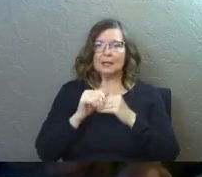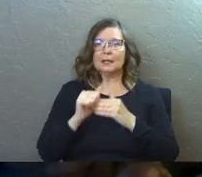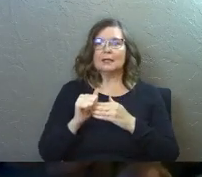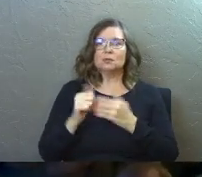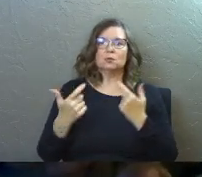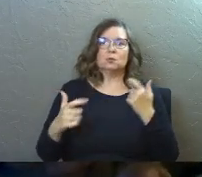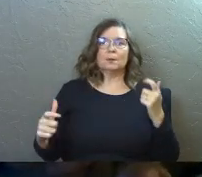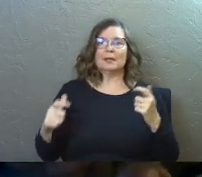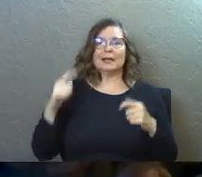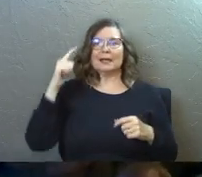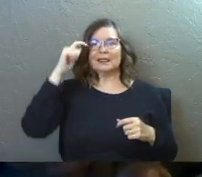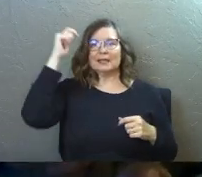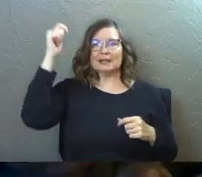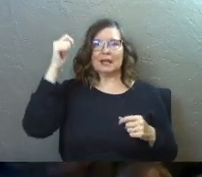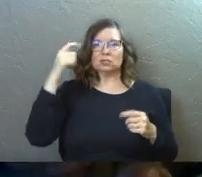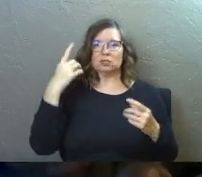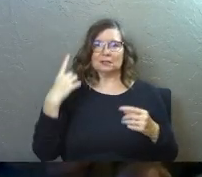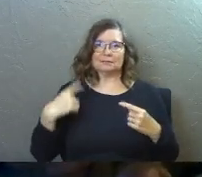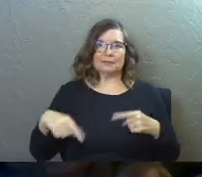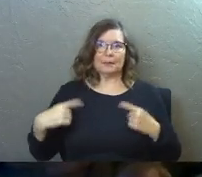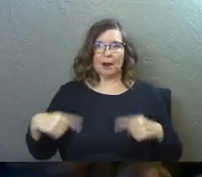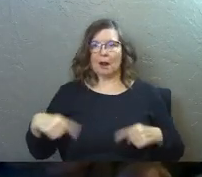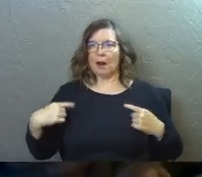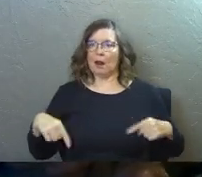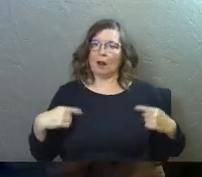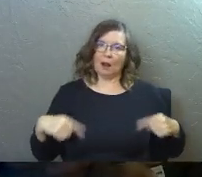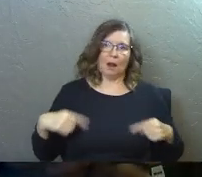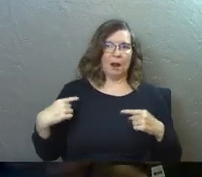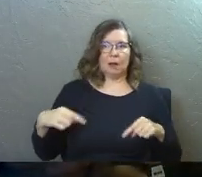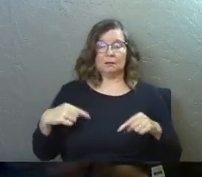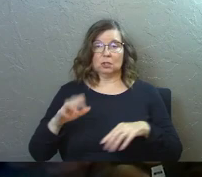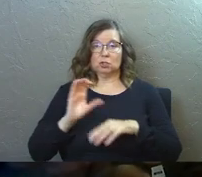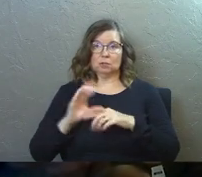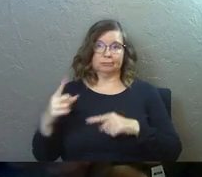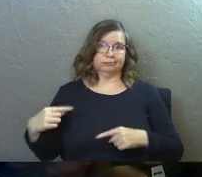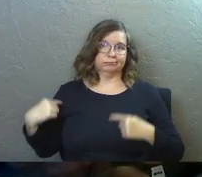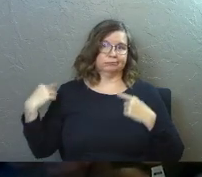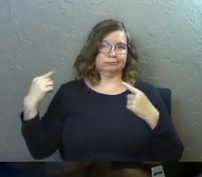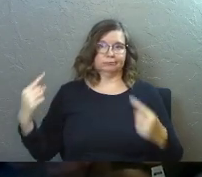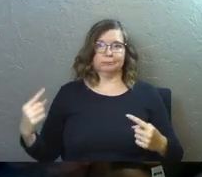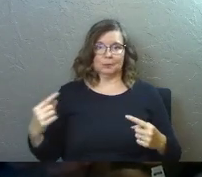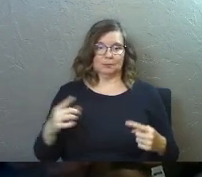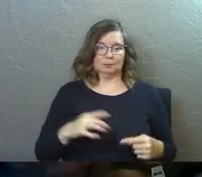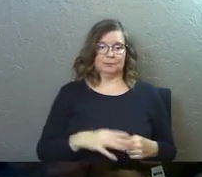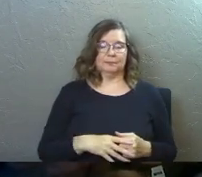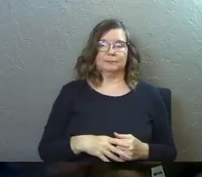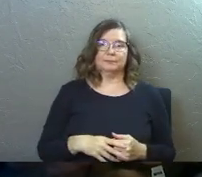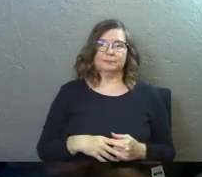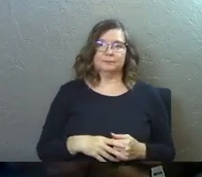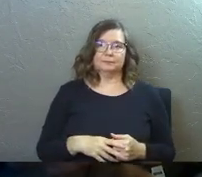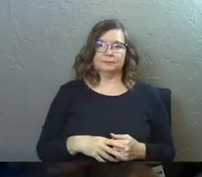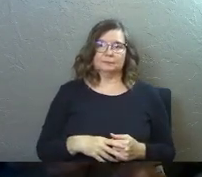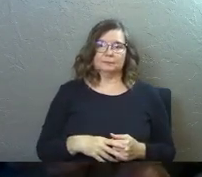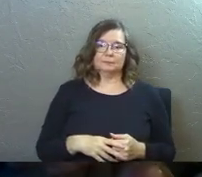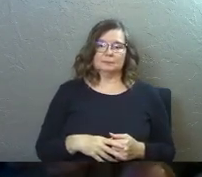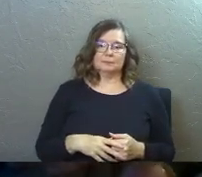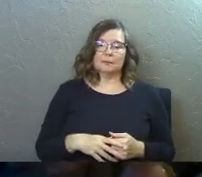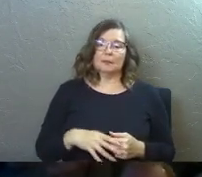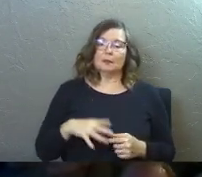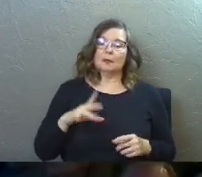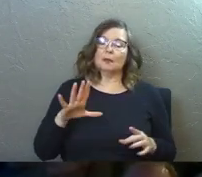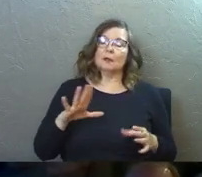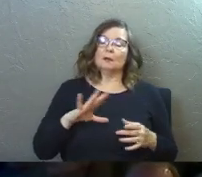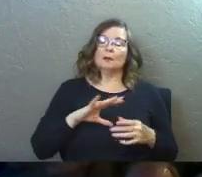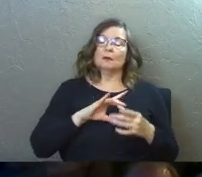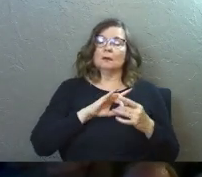a big theological debate that's been raging in the church for quite a while back then, the whole denominations conversation, but